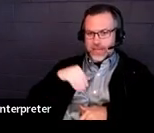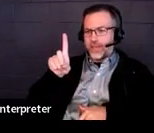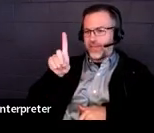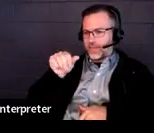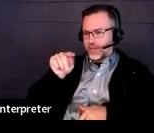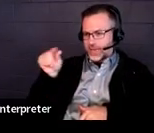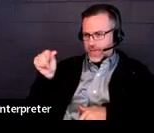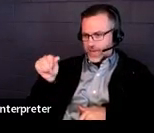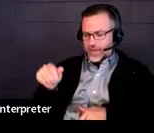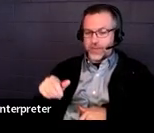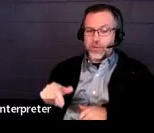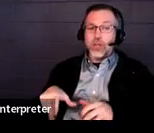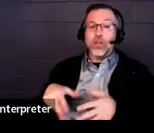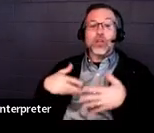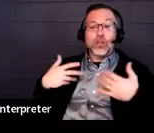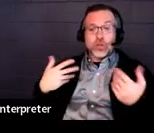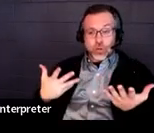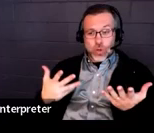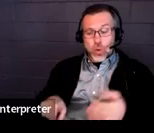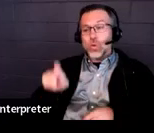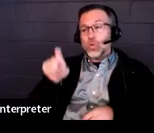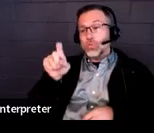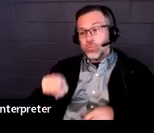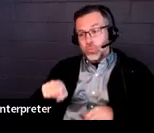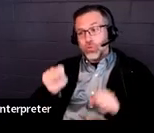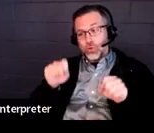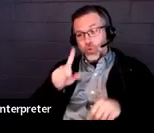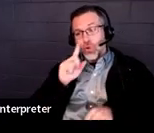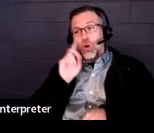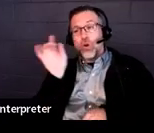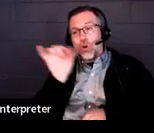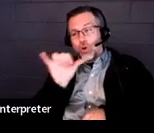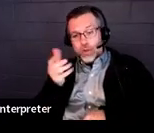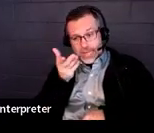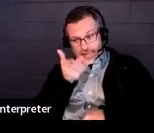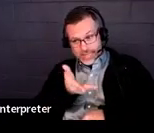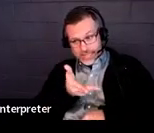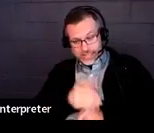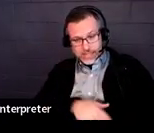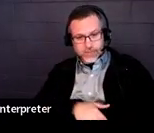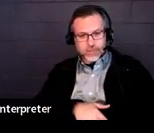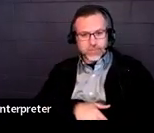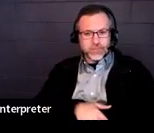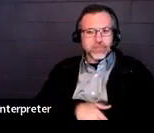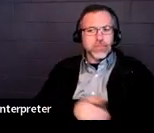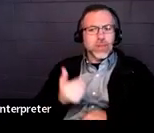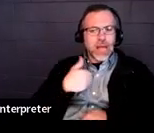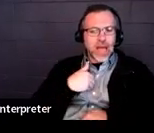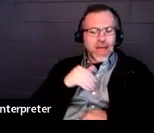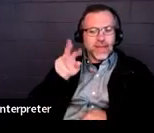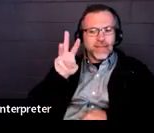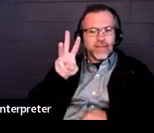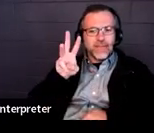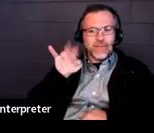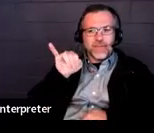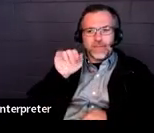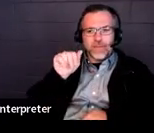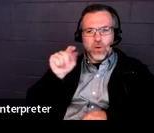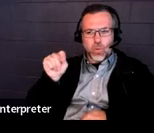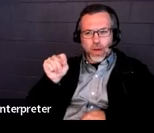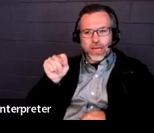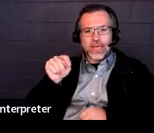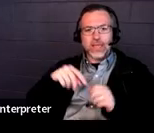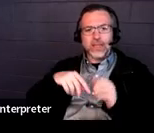So, instead, it says the same thing, but we have some Wyatt scores listed for reading fluency, reading